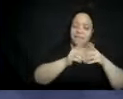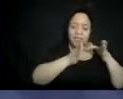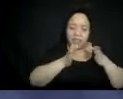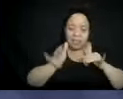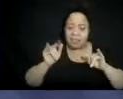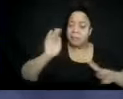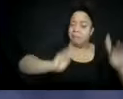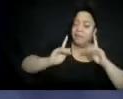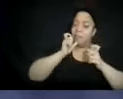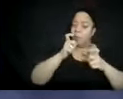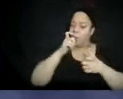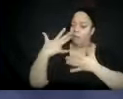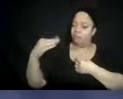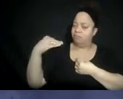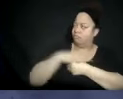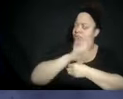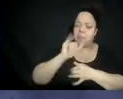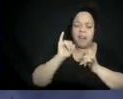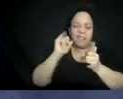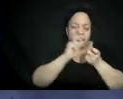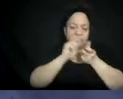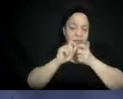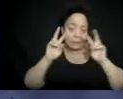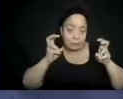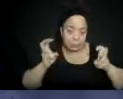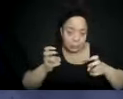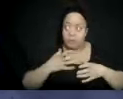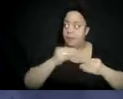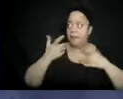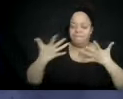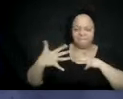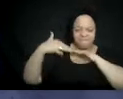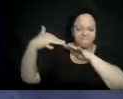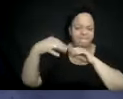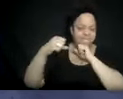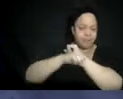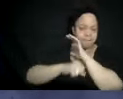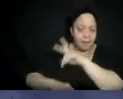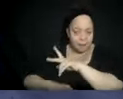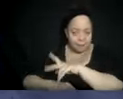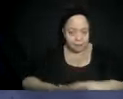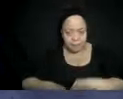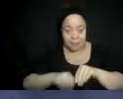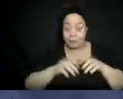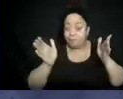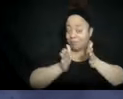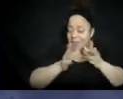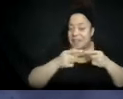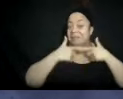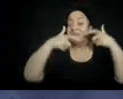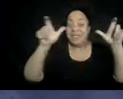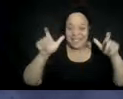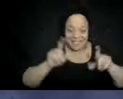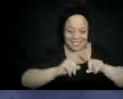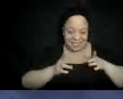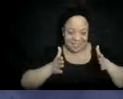back in small and big ways, and also sometimes succeeded in creating social change. Sometimes it's just a good way to